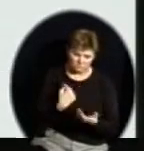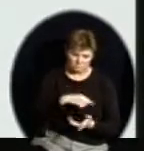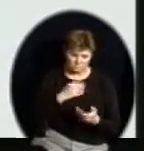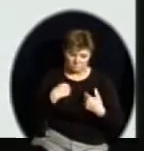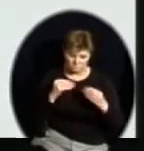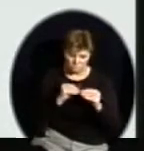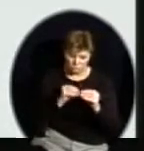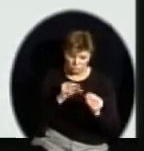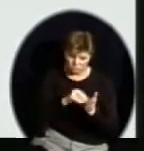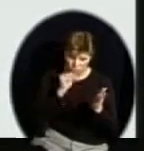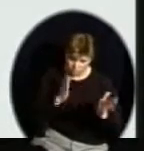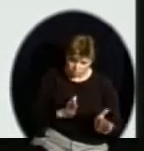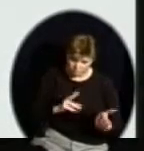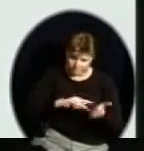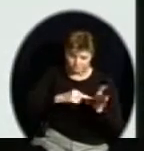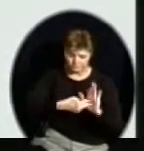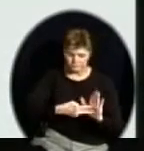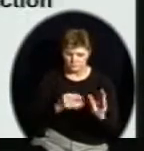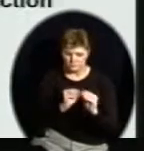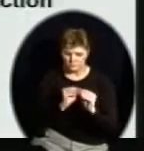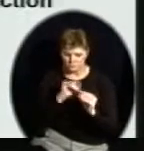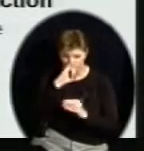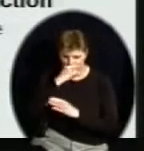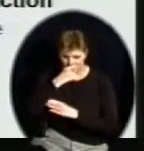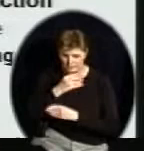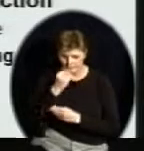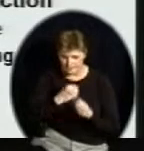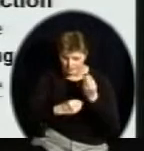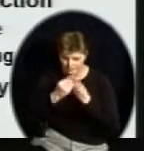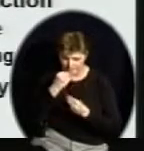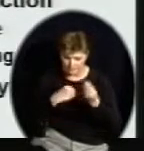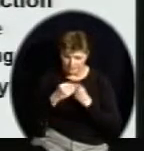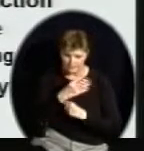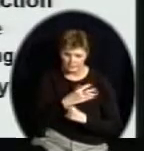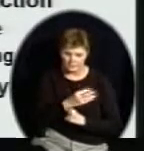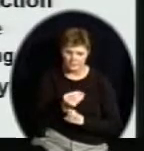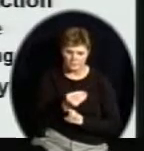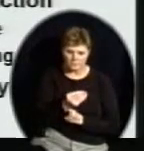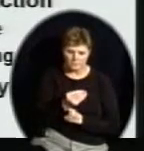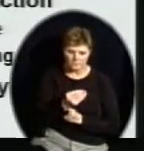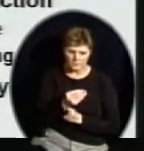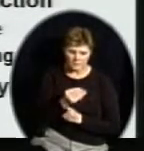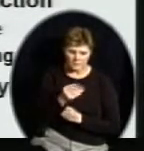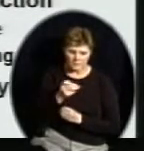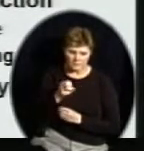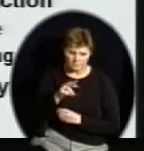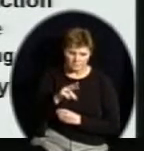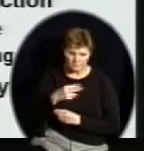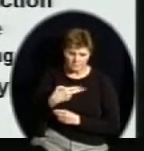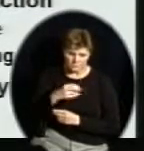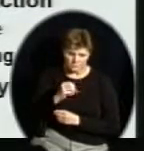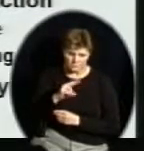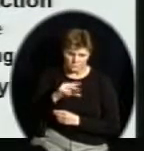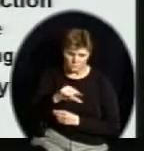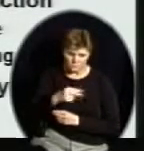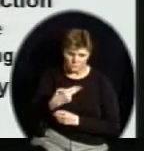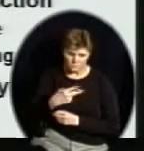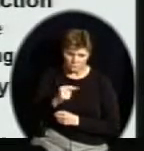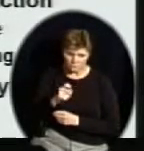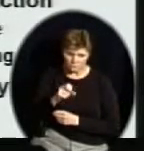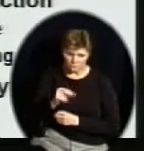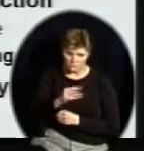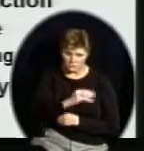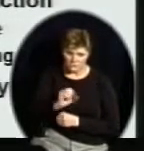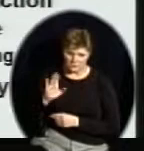eating. Certainly, we also will hear further information from Mr. Houghton and his staff regarding our quality facilities. We have some new